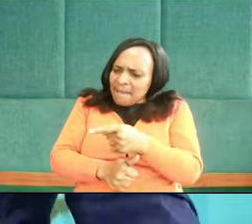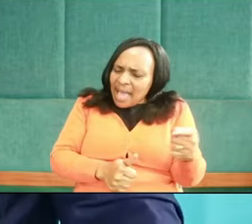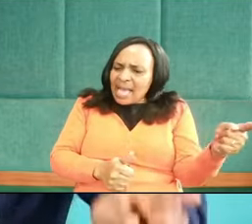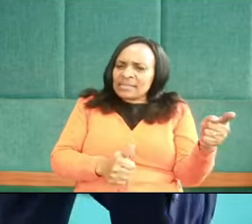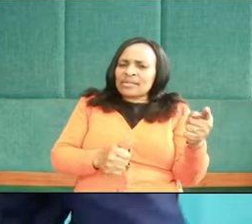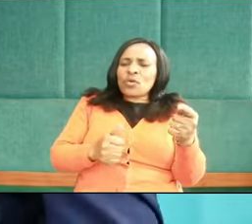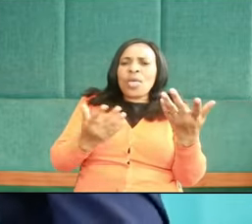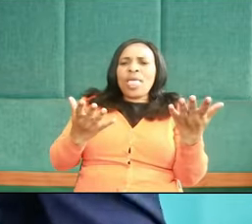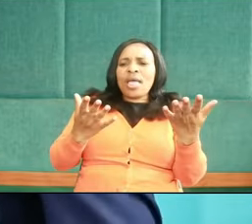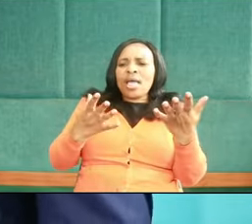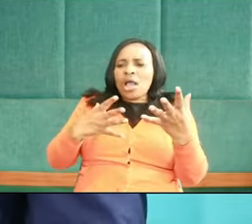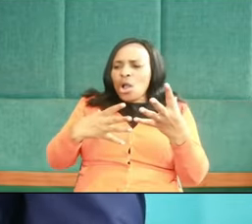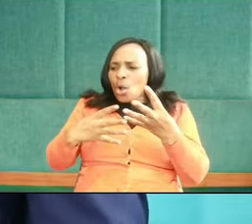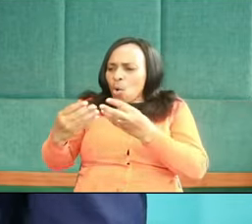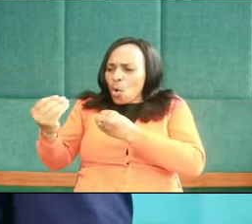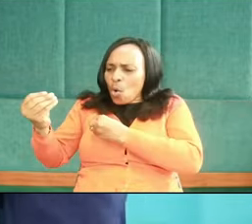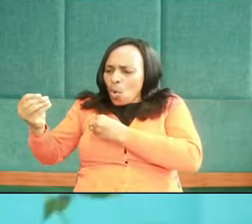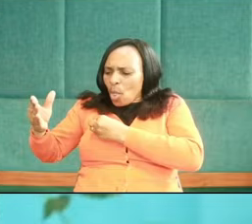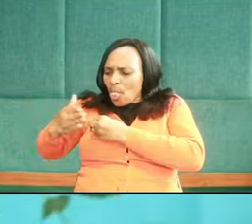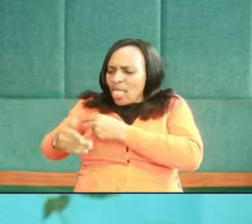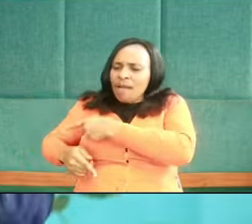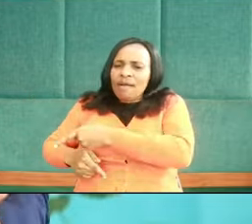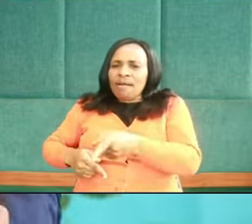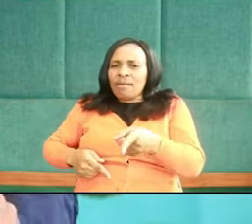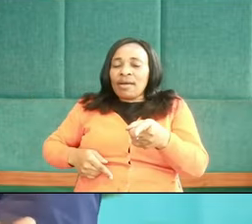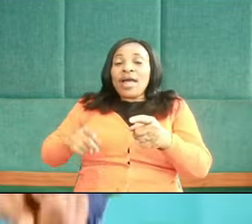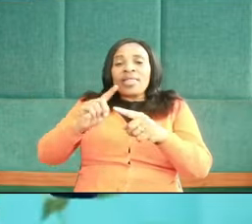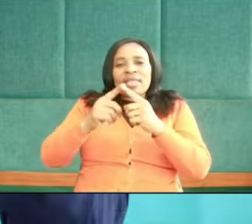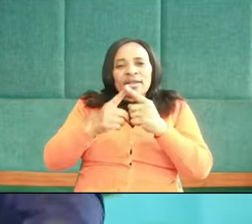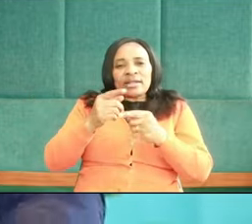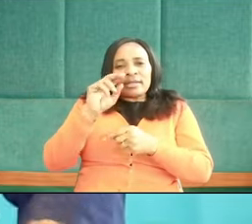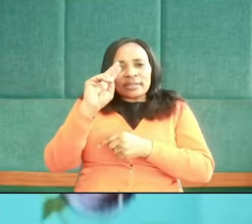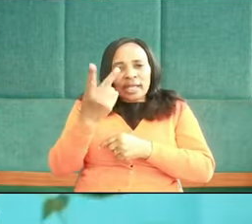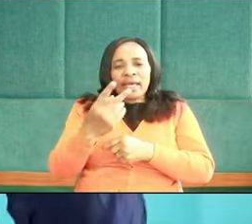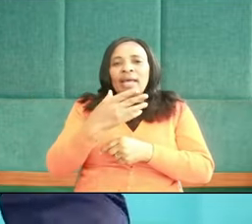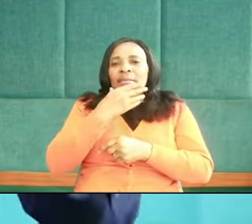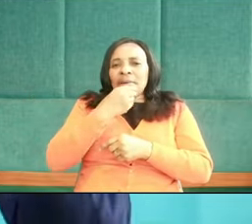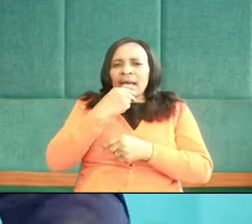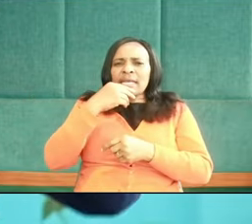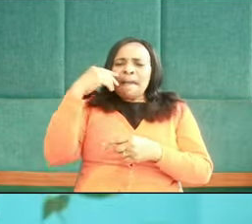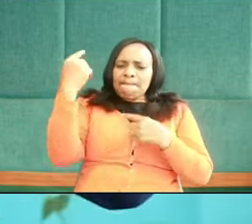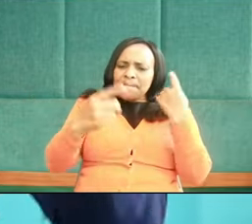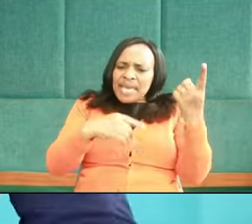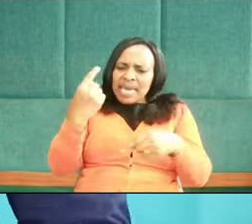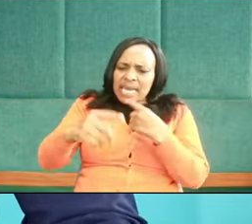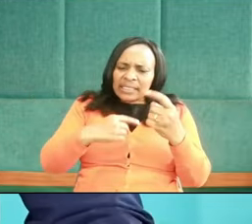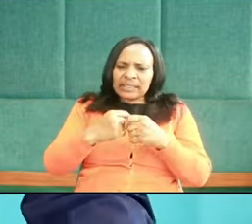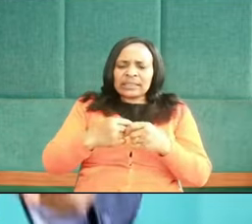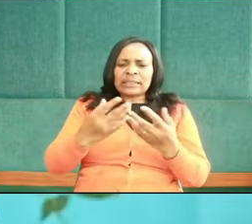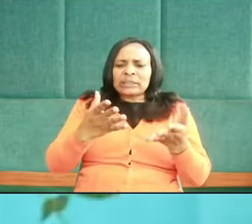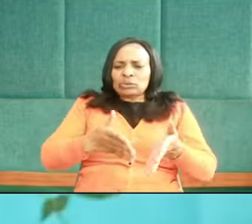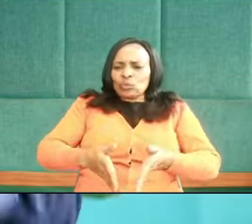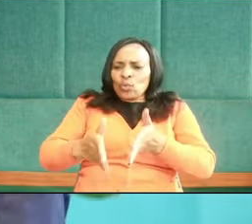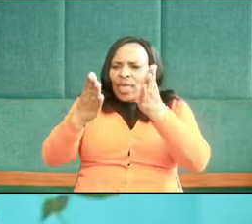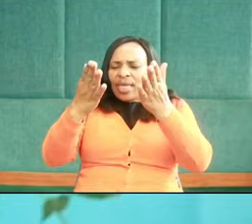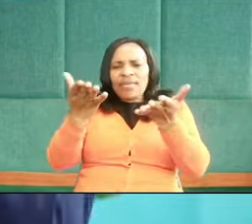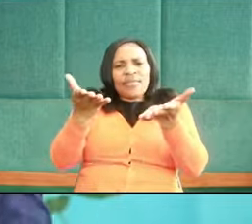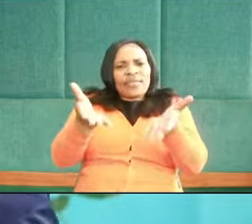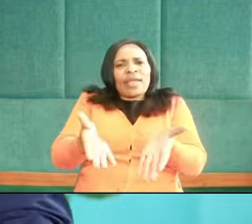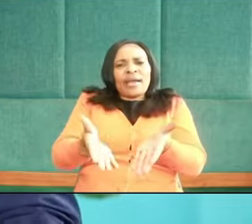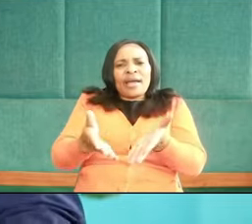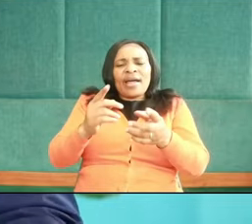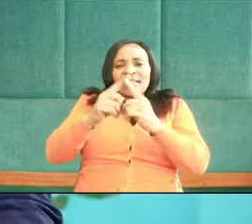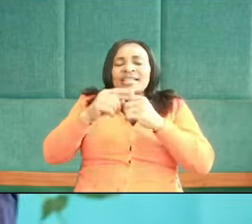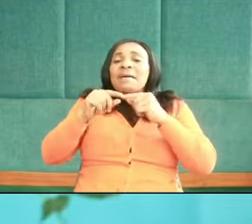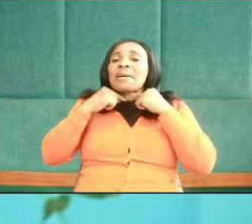downtown Nairobi and there was this man beating up, lying there on the street and the priest